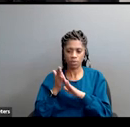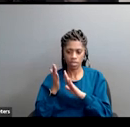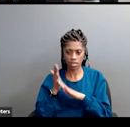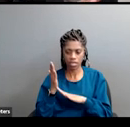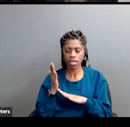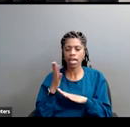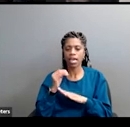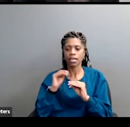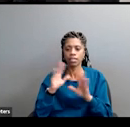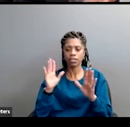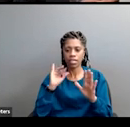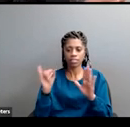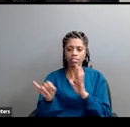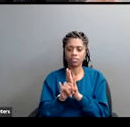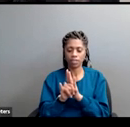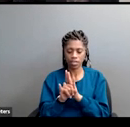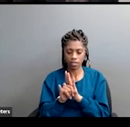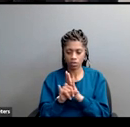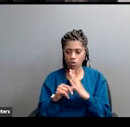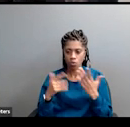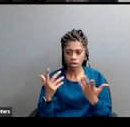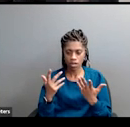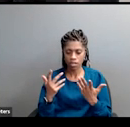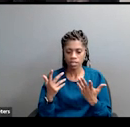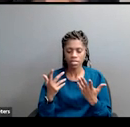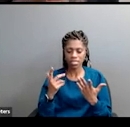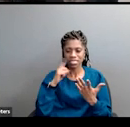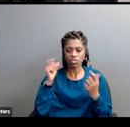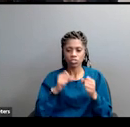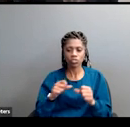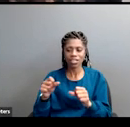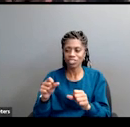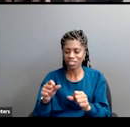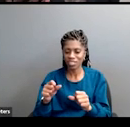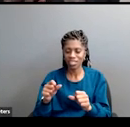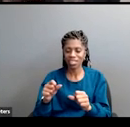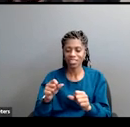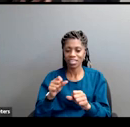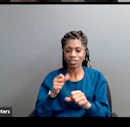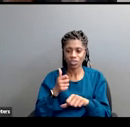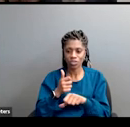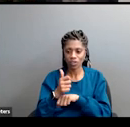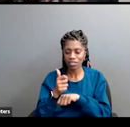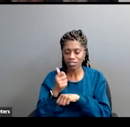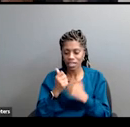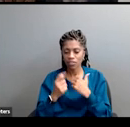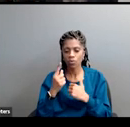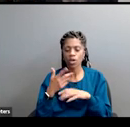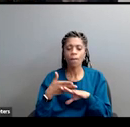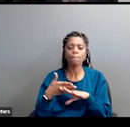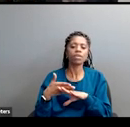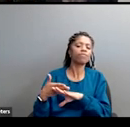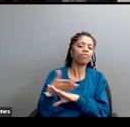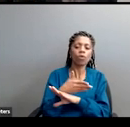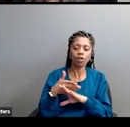identifying division as the strategy that threatens everybody before presenting this sort of multiracial,